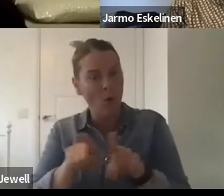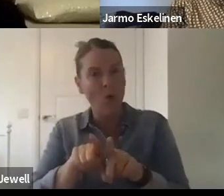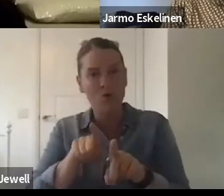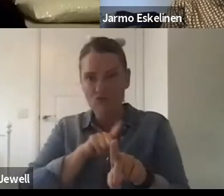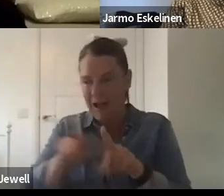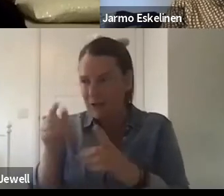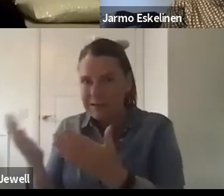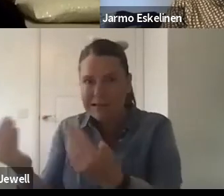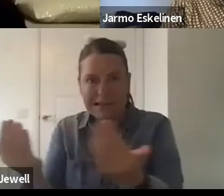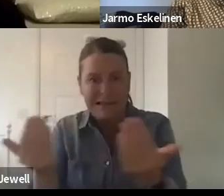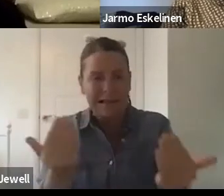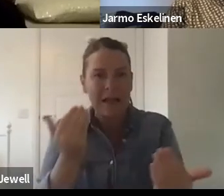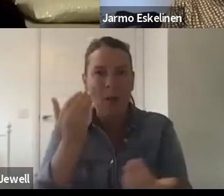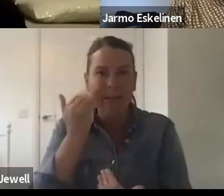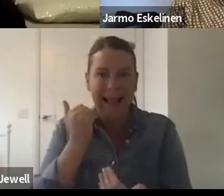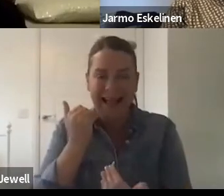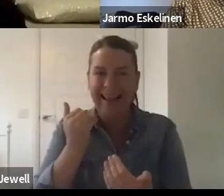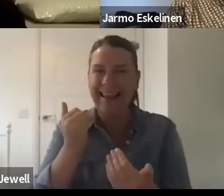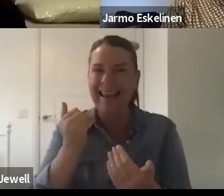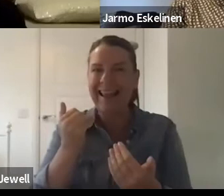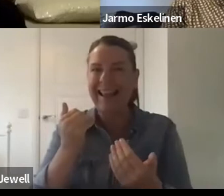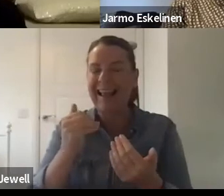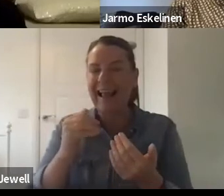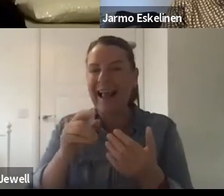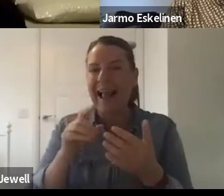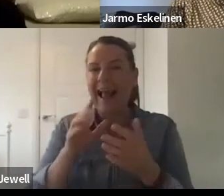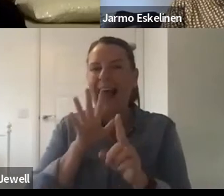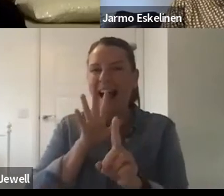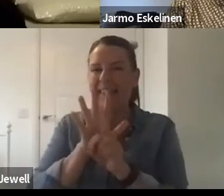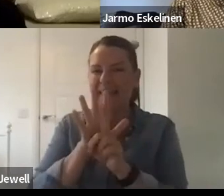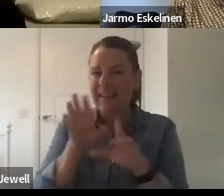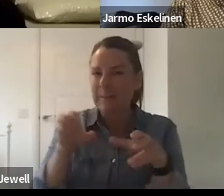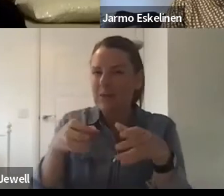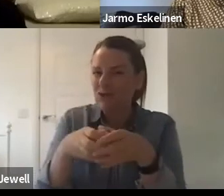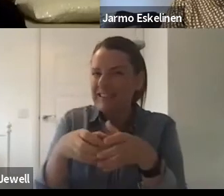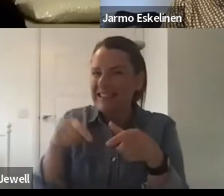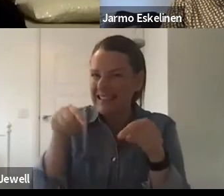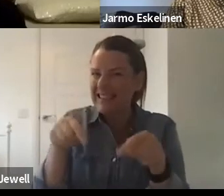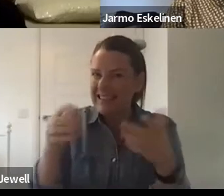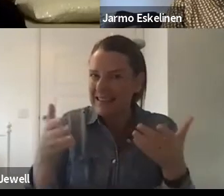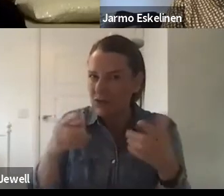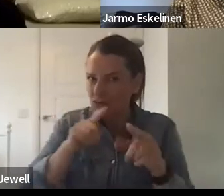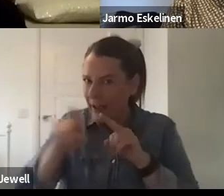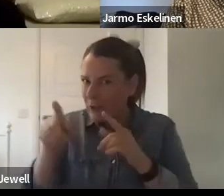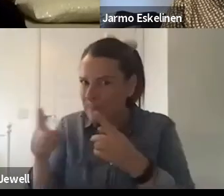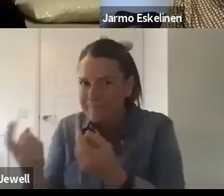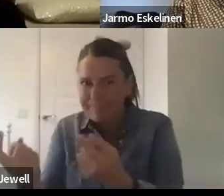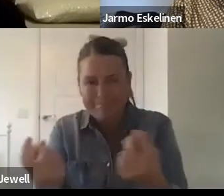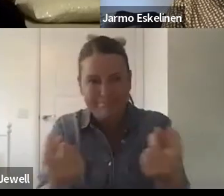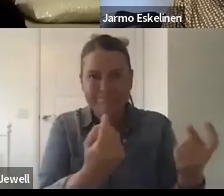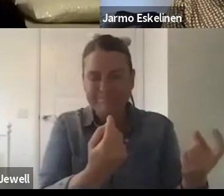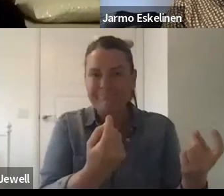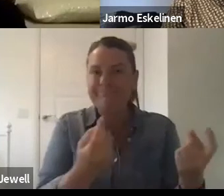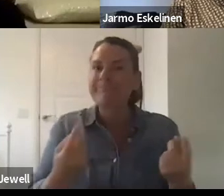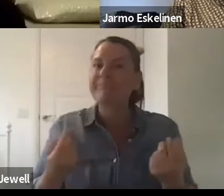So that's given in a period when we're making very, very few appointments at all. We've tried to begin that process of